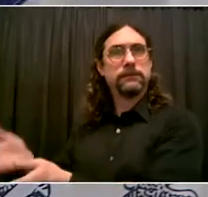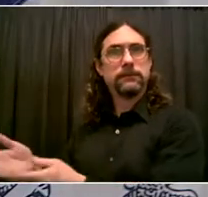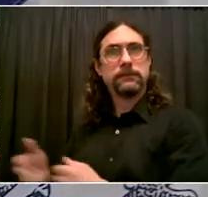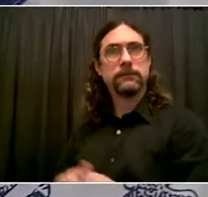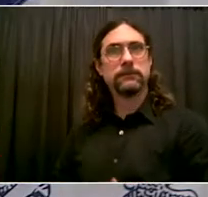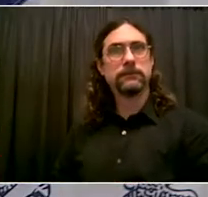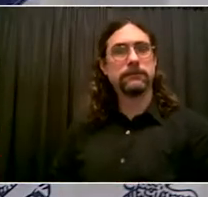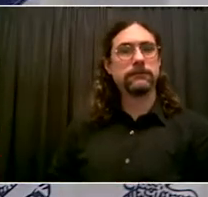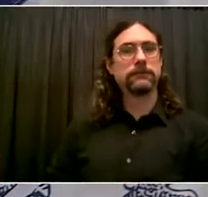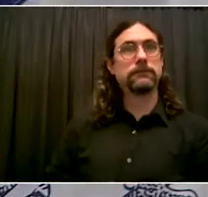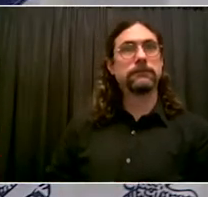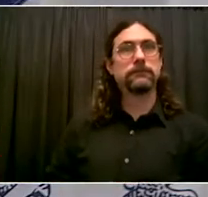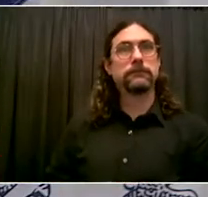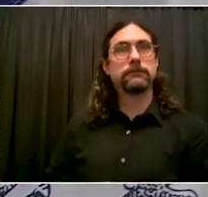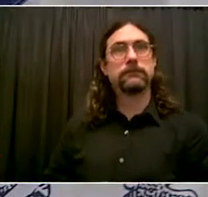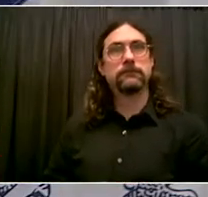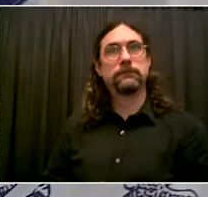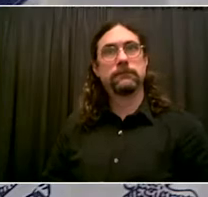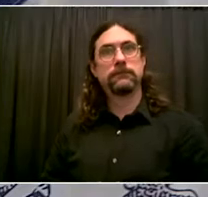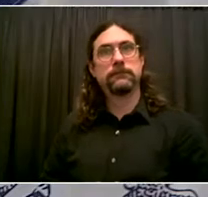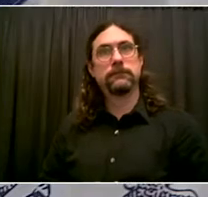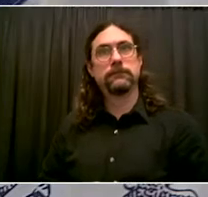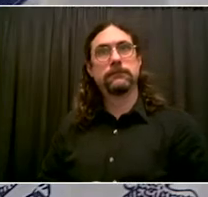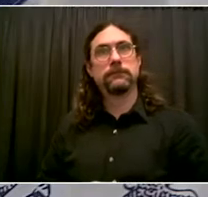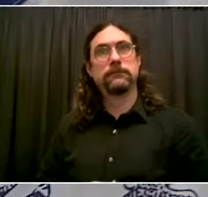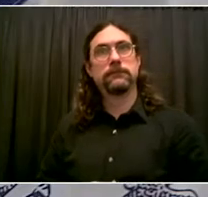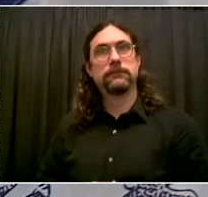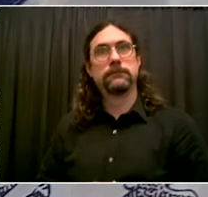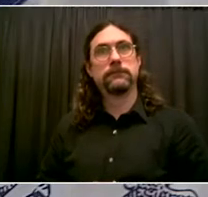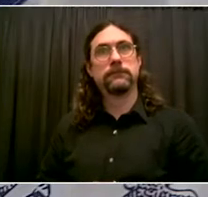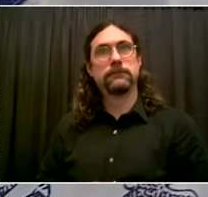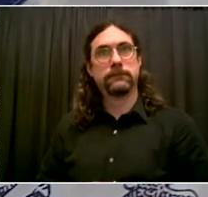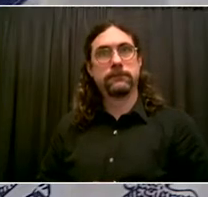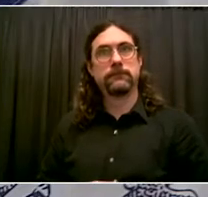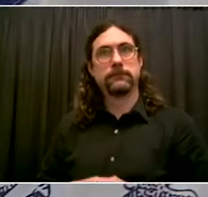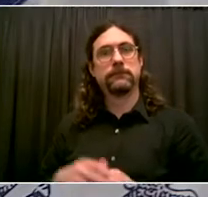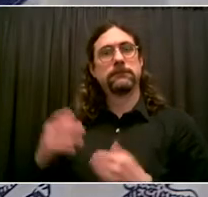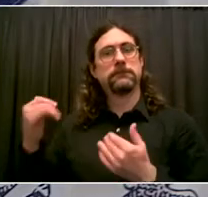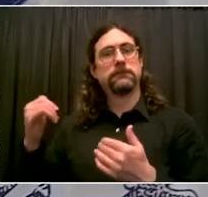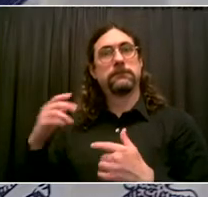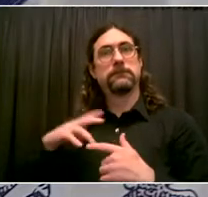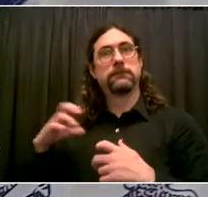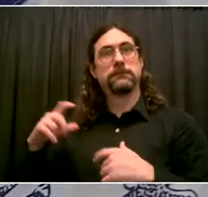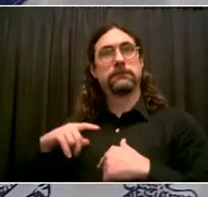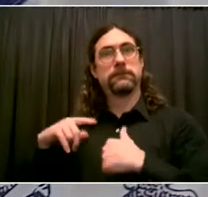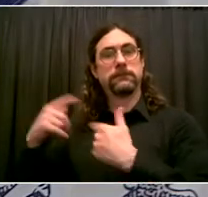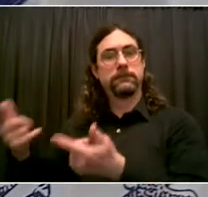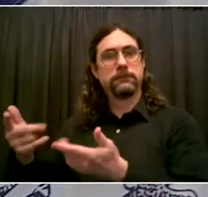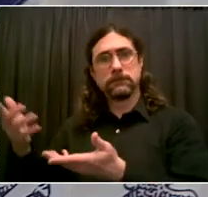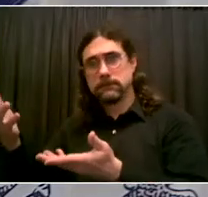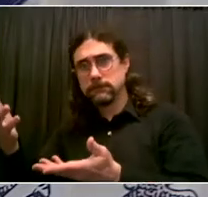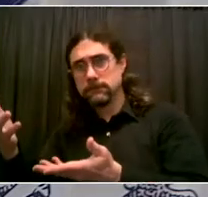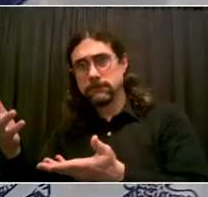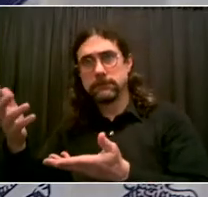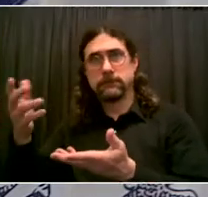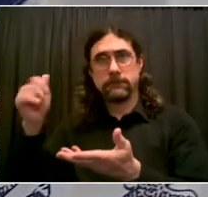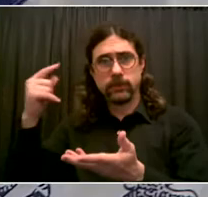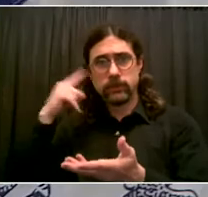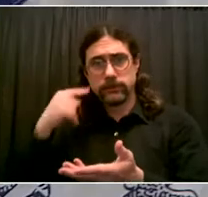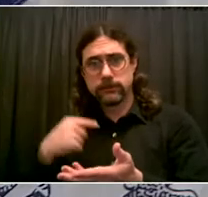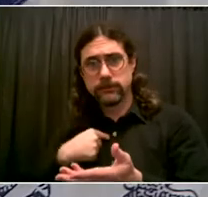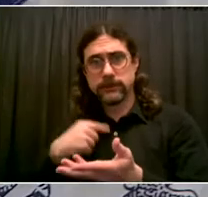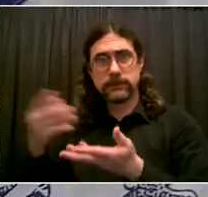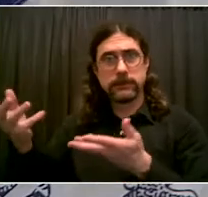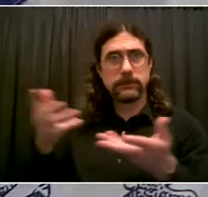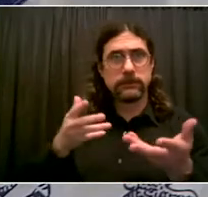Thank you, Mr. Mayor. How are you, Peter? Can you hear me? Yes. How are you doing? Good, good. Thank you, Mrs. Mayor,